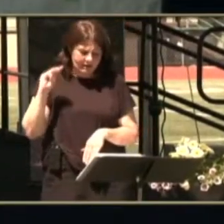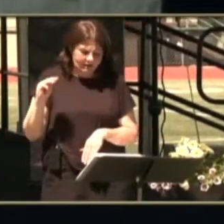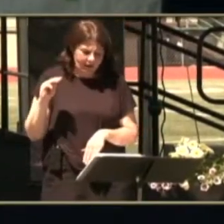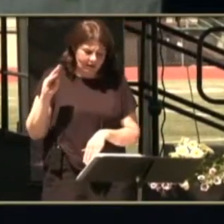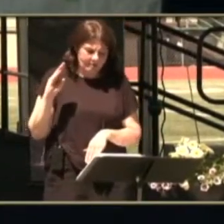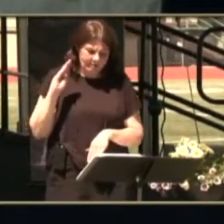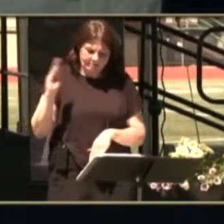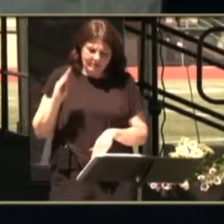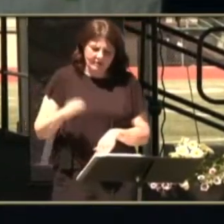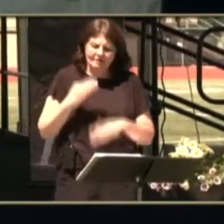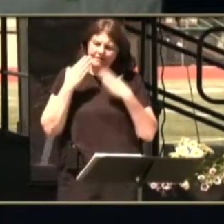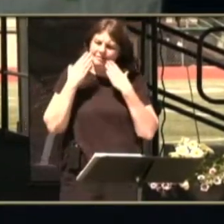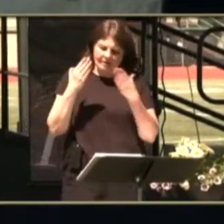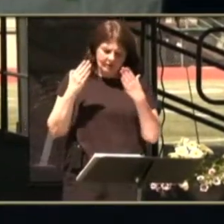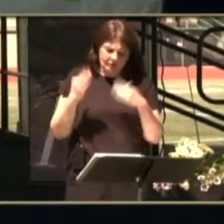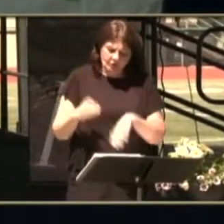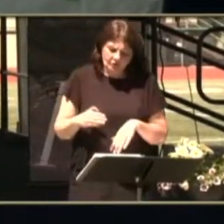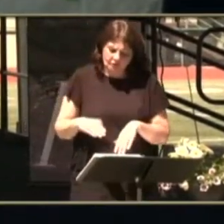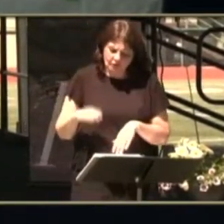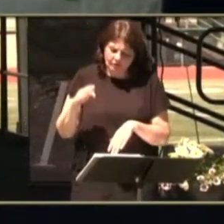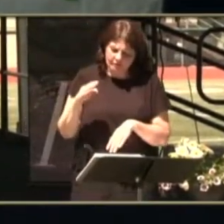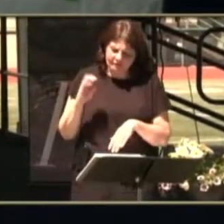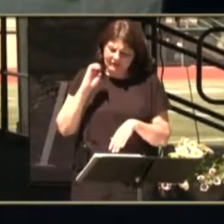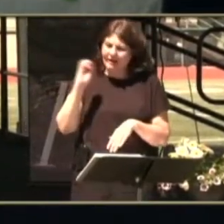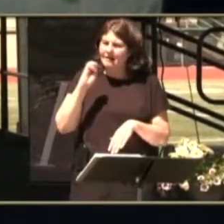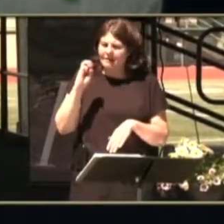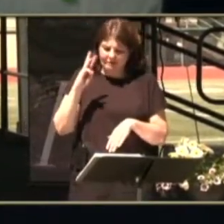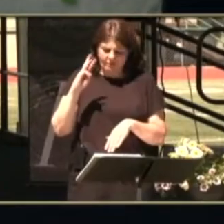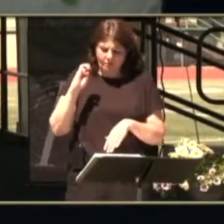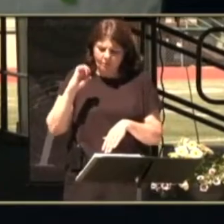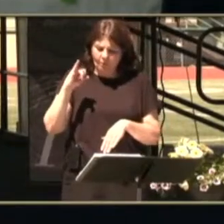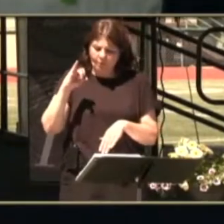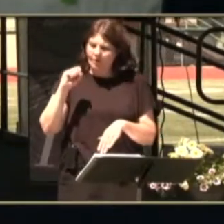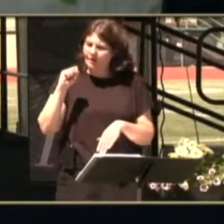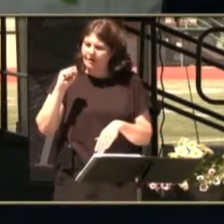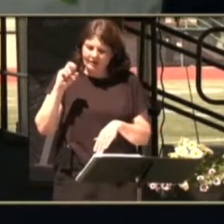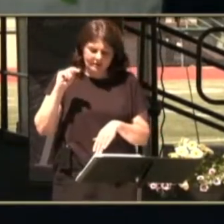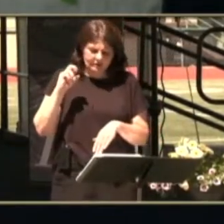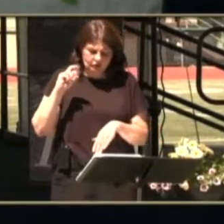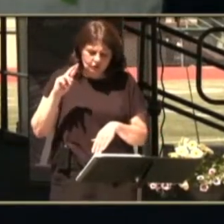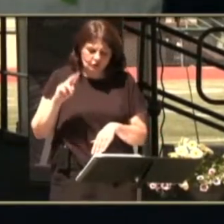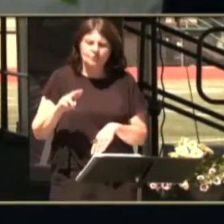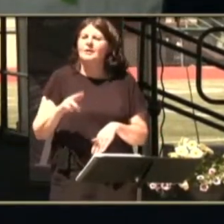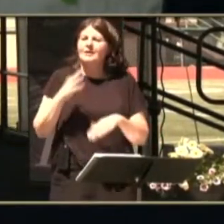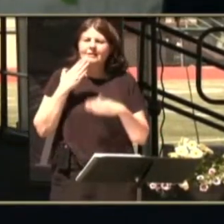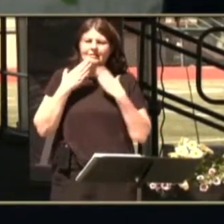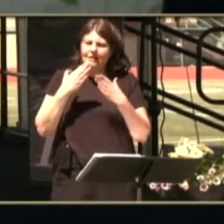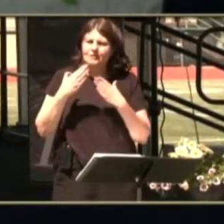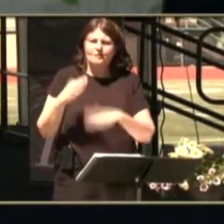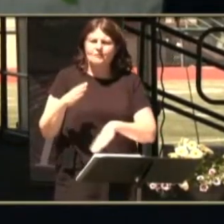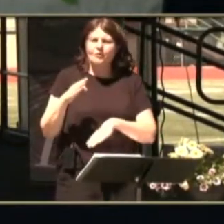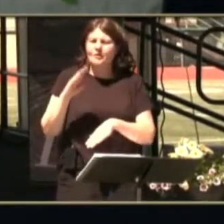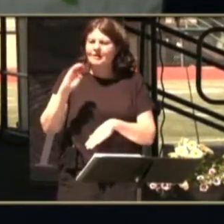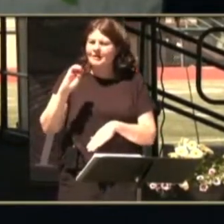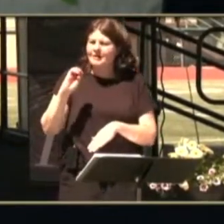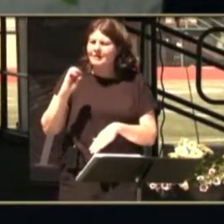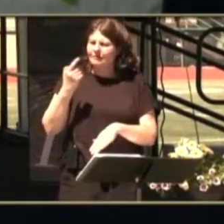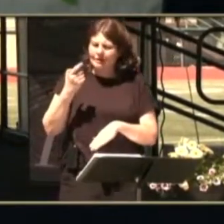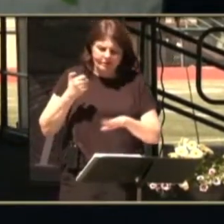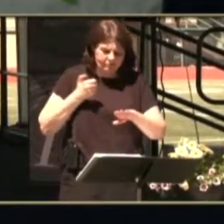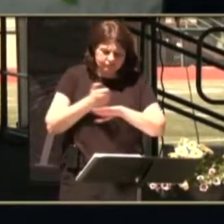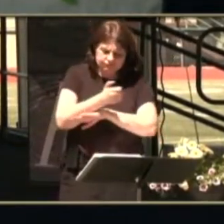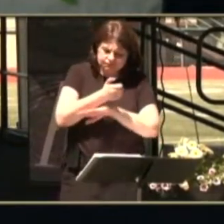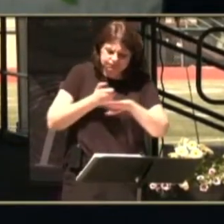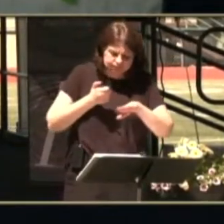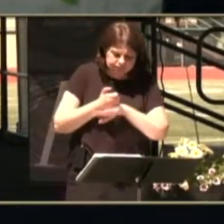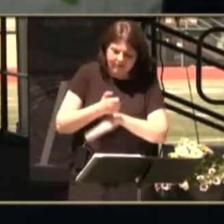Wiesner and Special Services for all your support with our program. Thank you, Evergreen Transportation and C-Tran for working with us on engaging